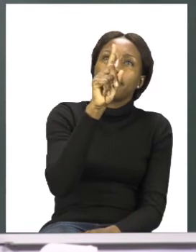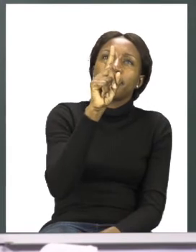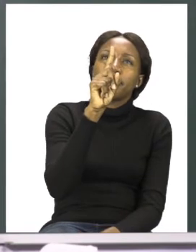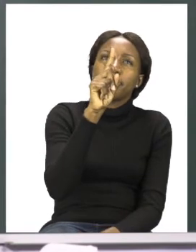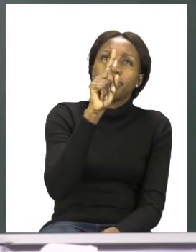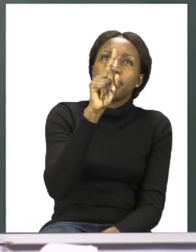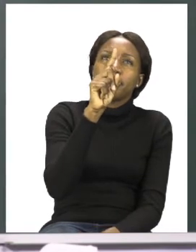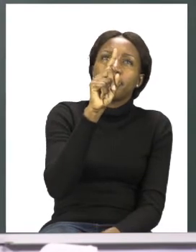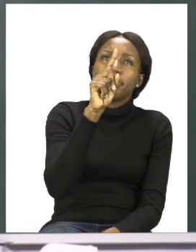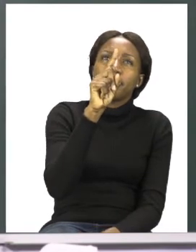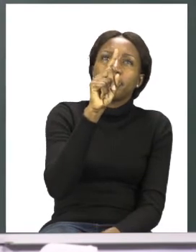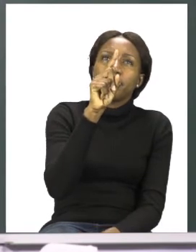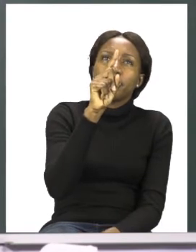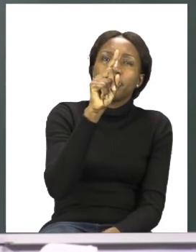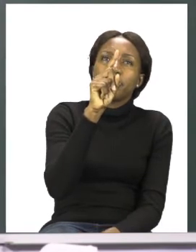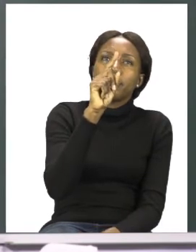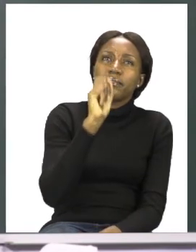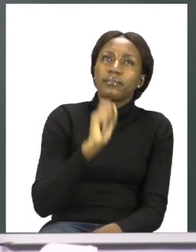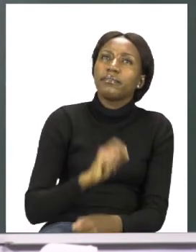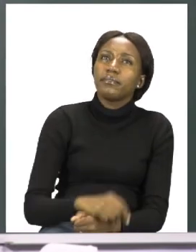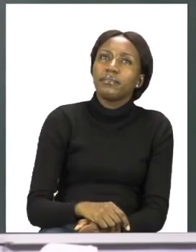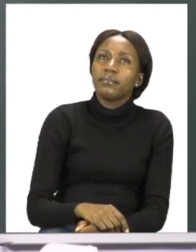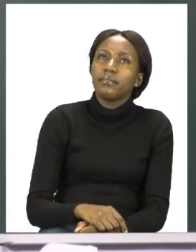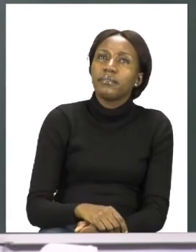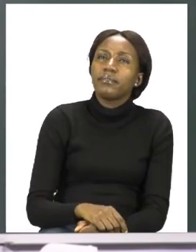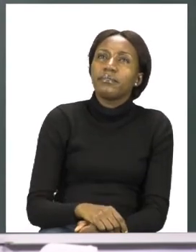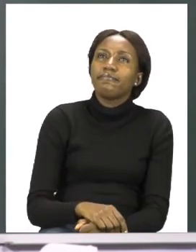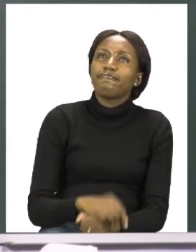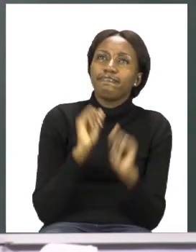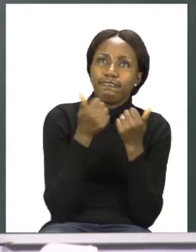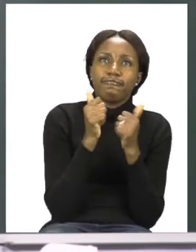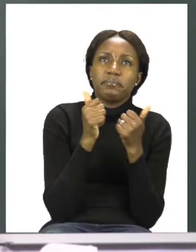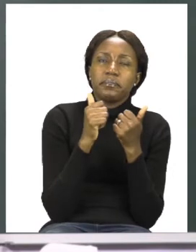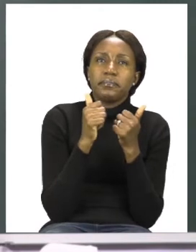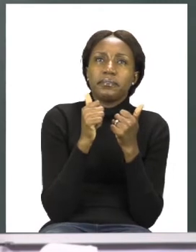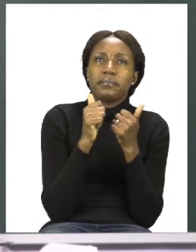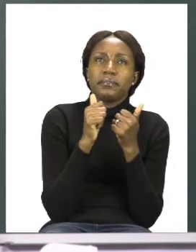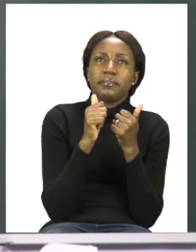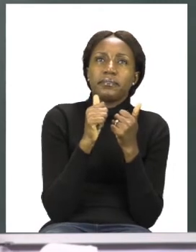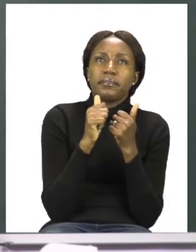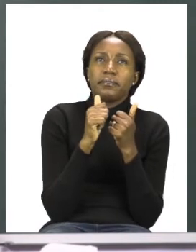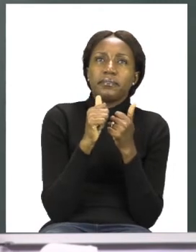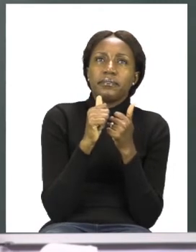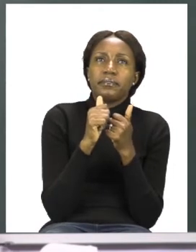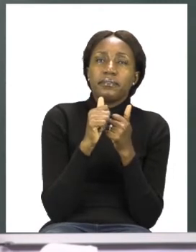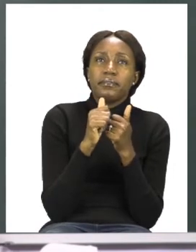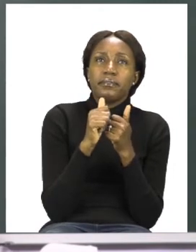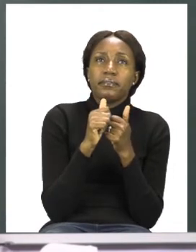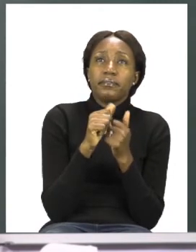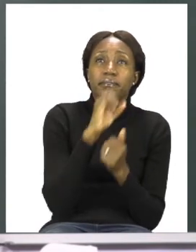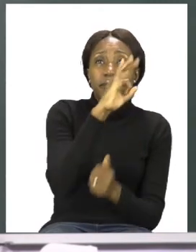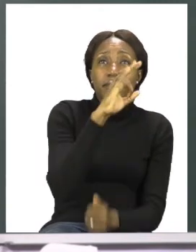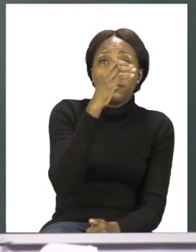Namibian dollar. Well done. This one, if we have five